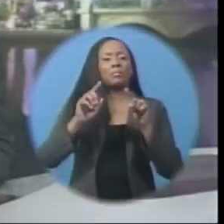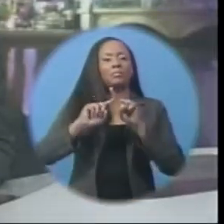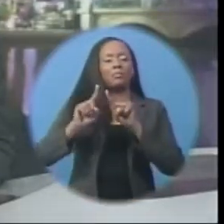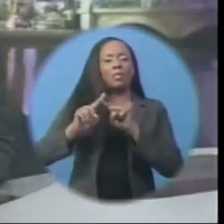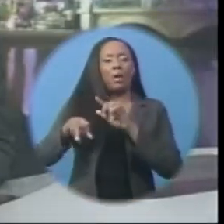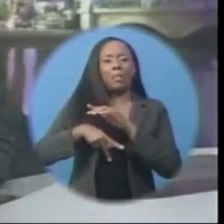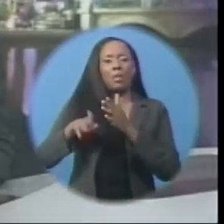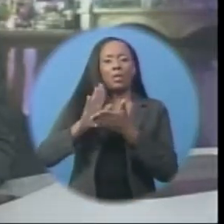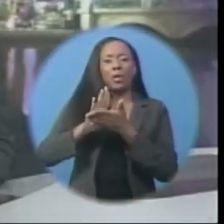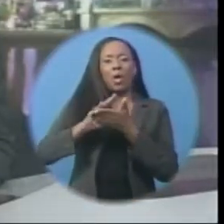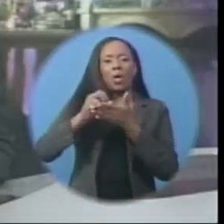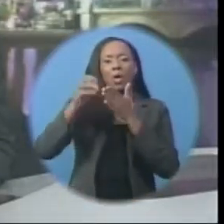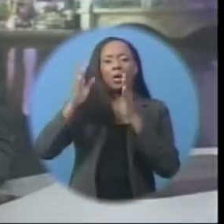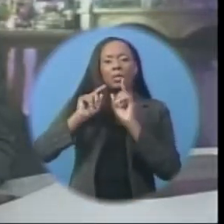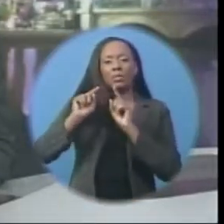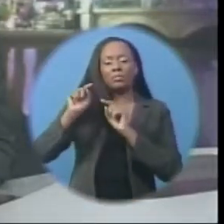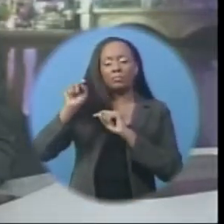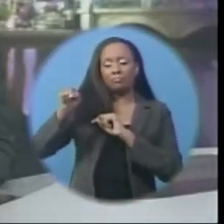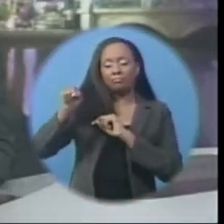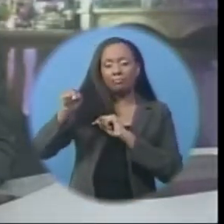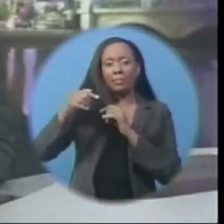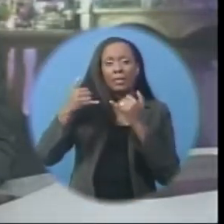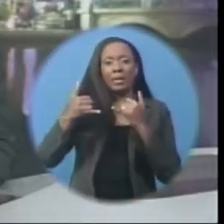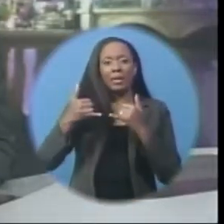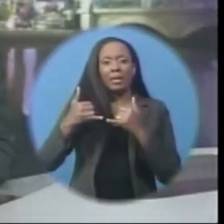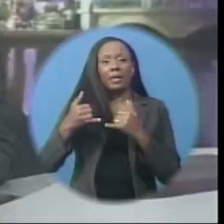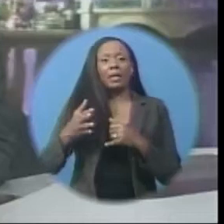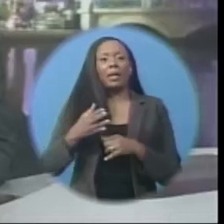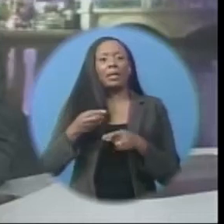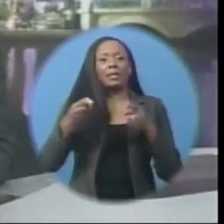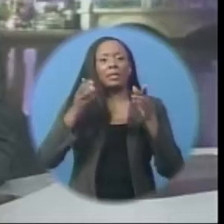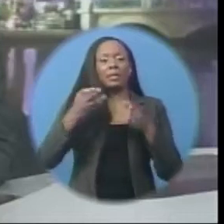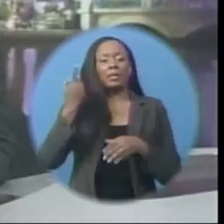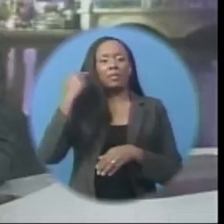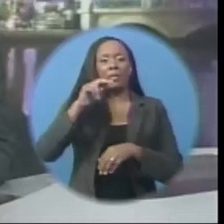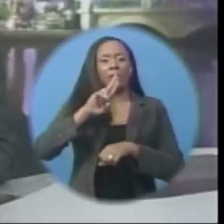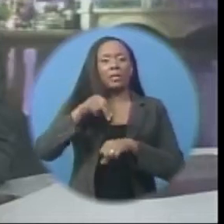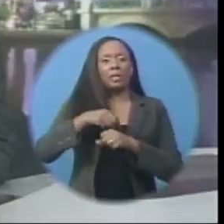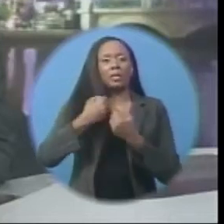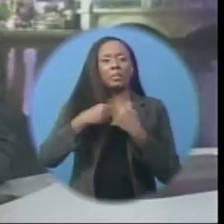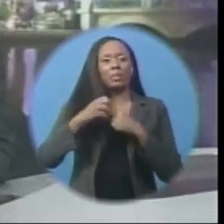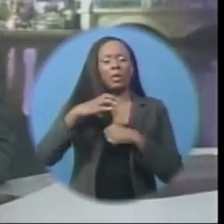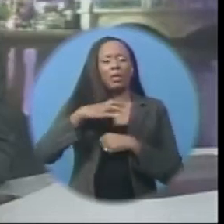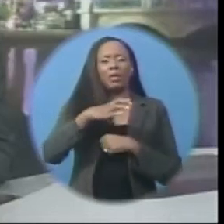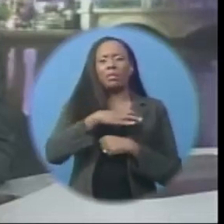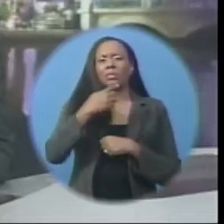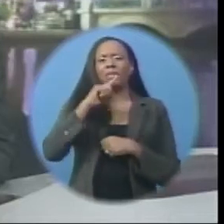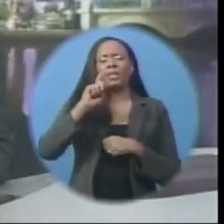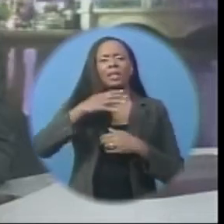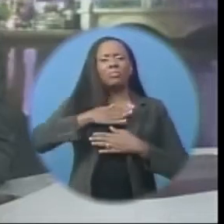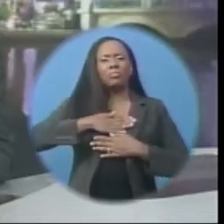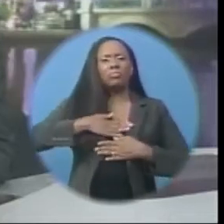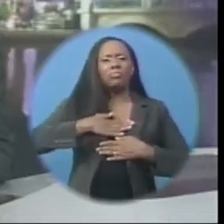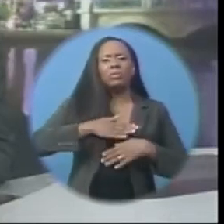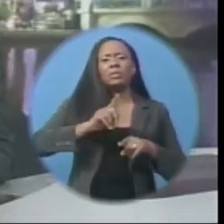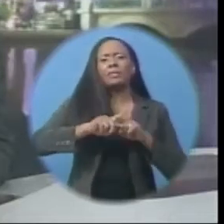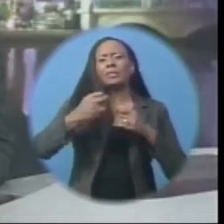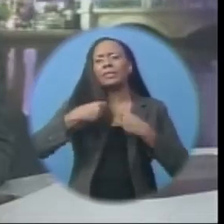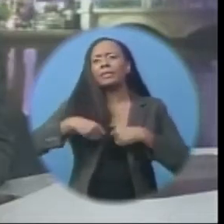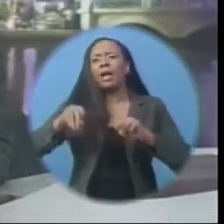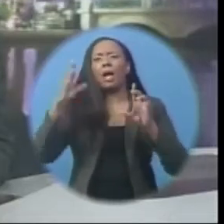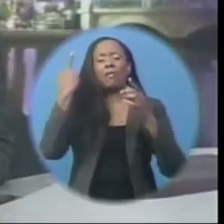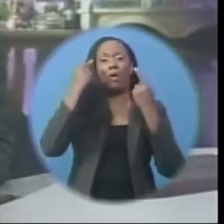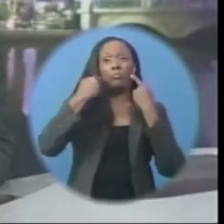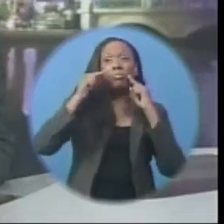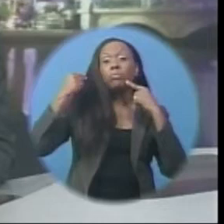launch was Assistant Director of the National Sports Council. She's encouraging young people to be more appreciative of the sacrifices made to aid